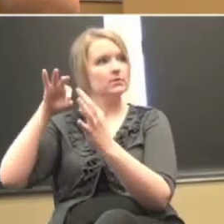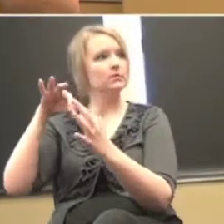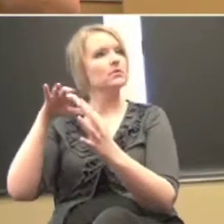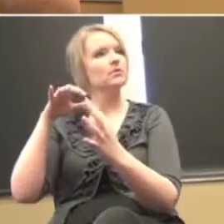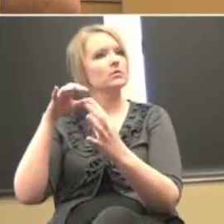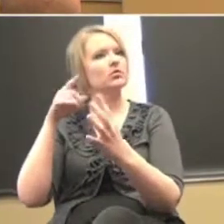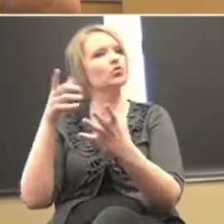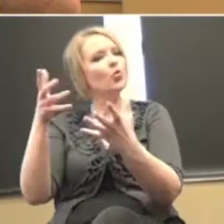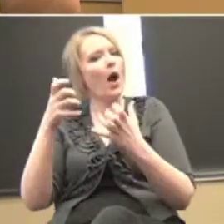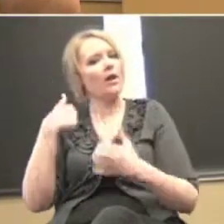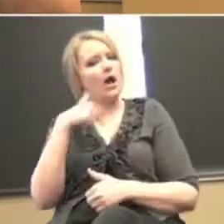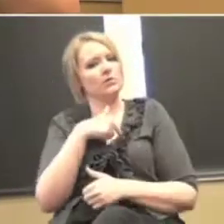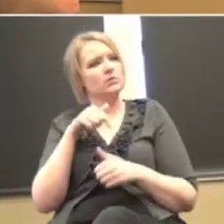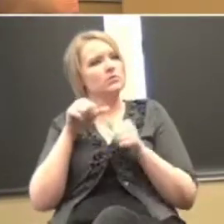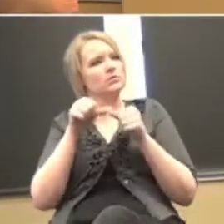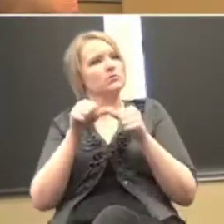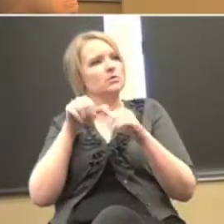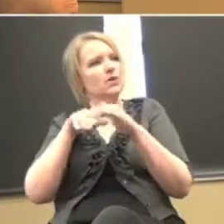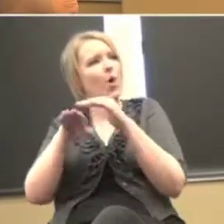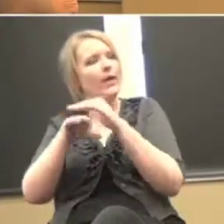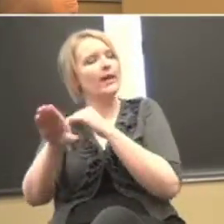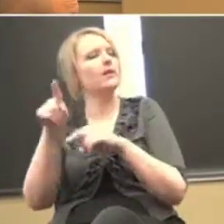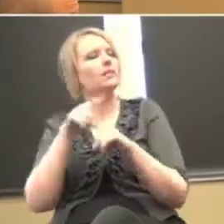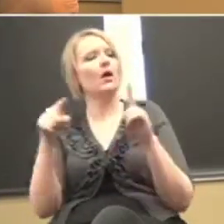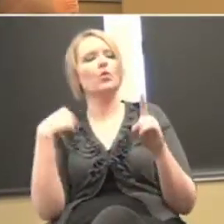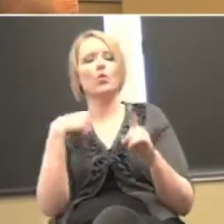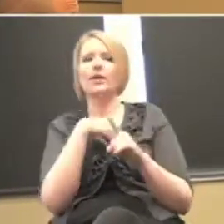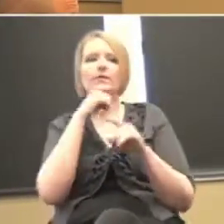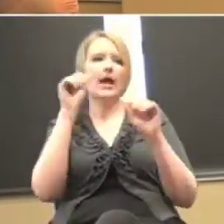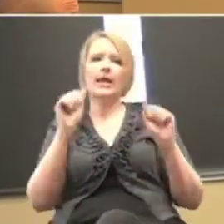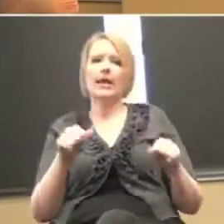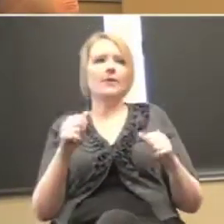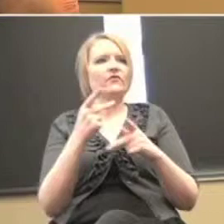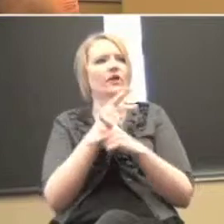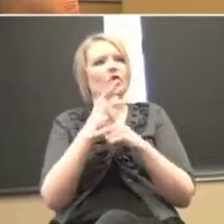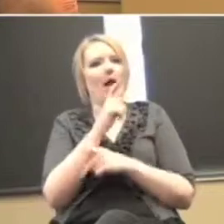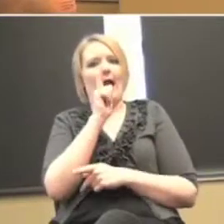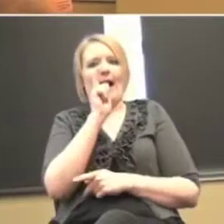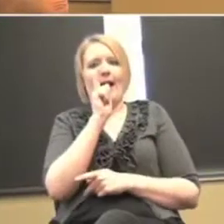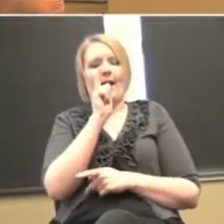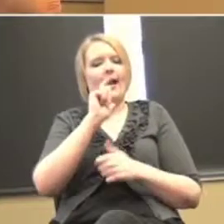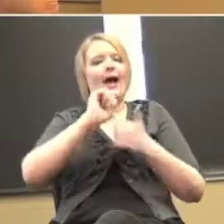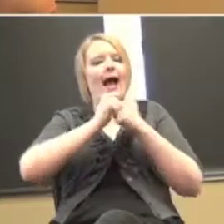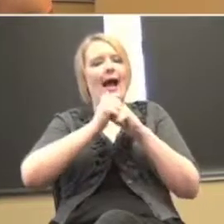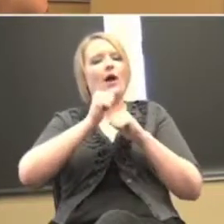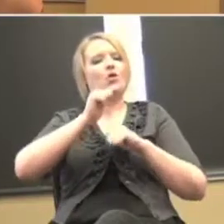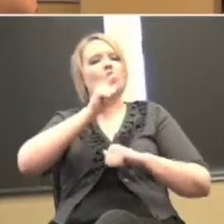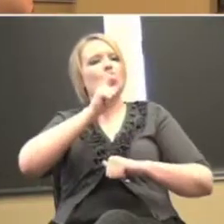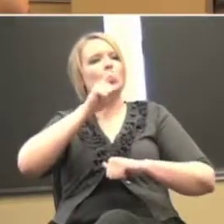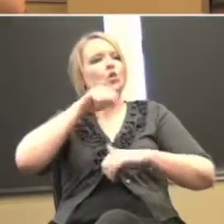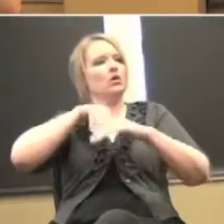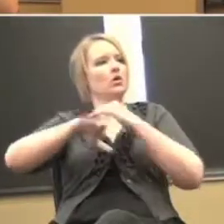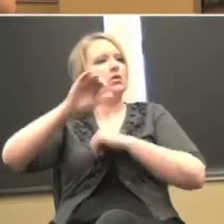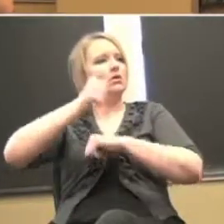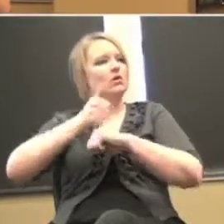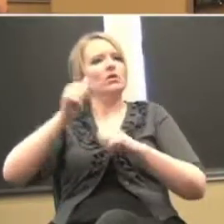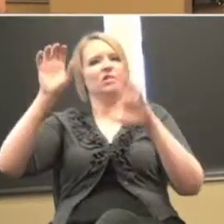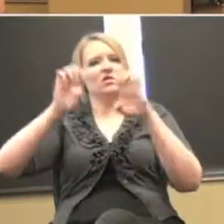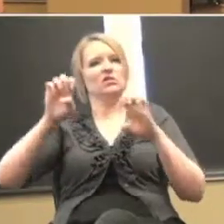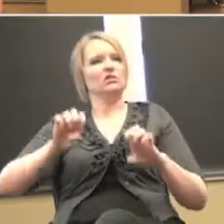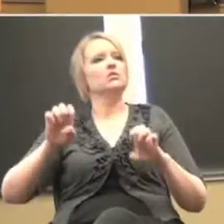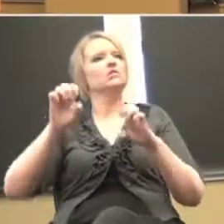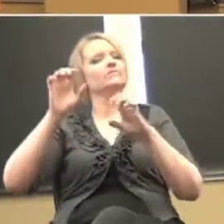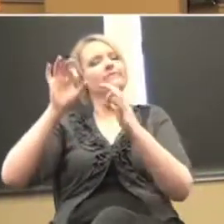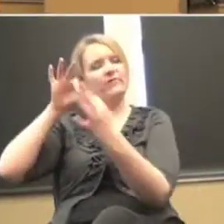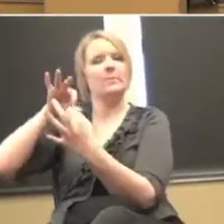come in and do it. But we have not been able to figure out how to break past that. So the issue is who to collect. And